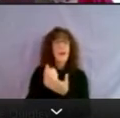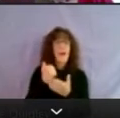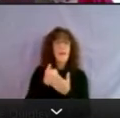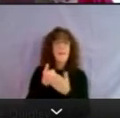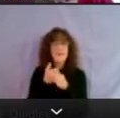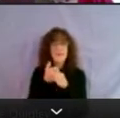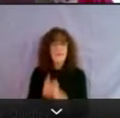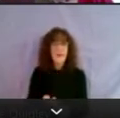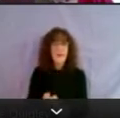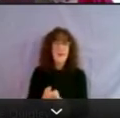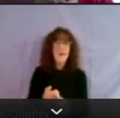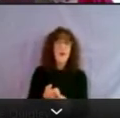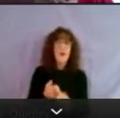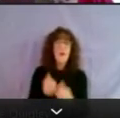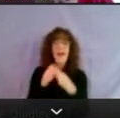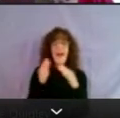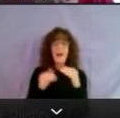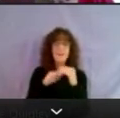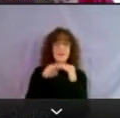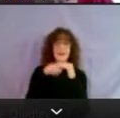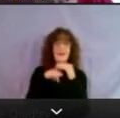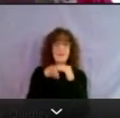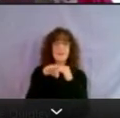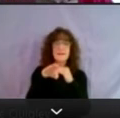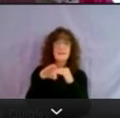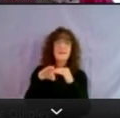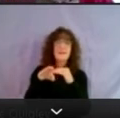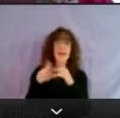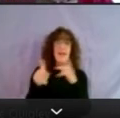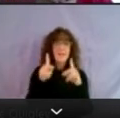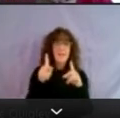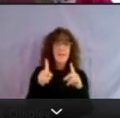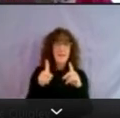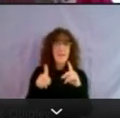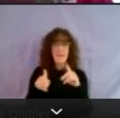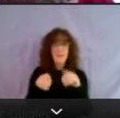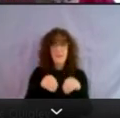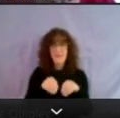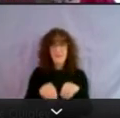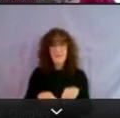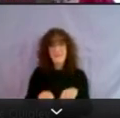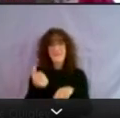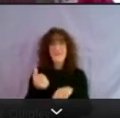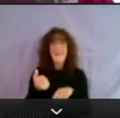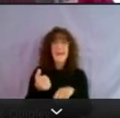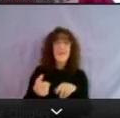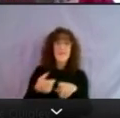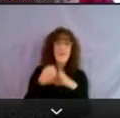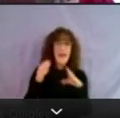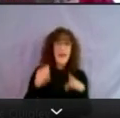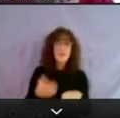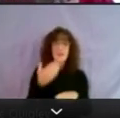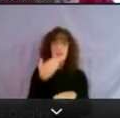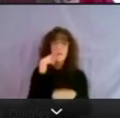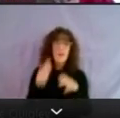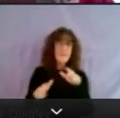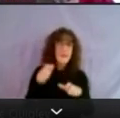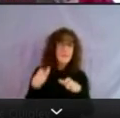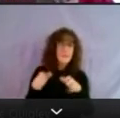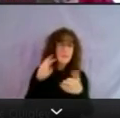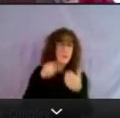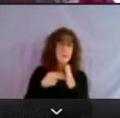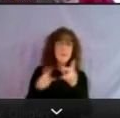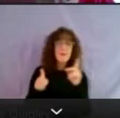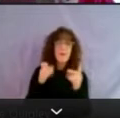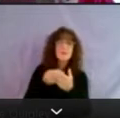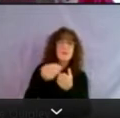our housing instability and our housing displacement. It's good for investment purposes. When people want to buy into a market, they